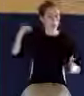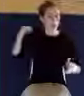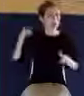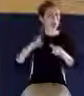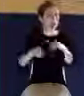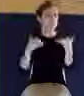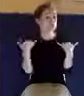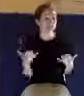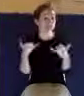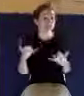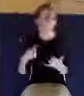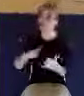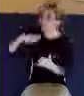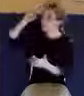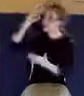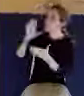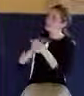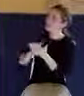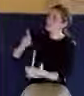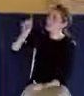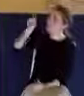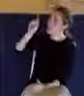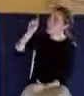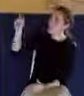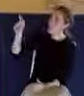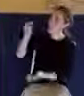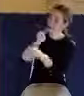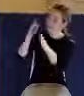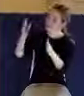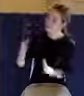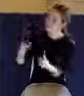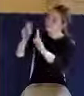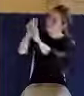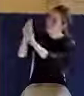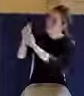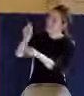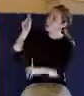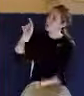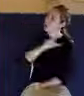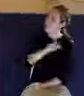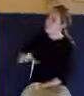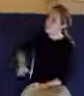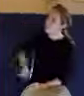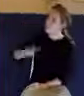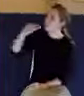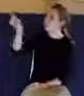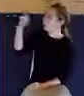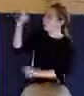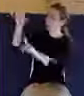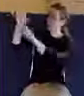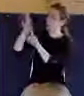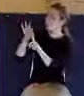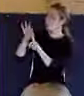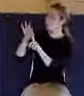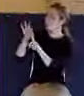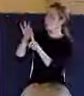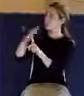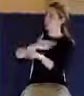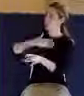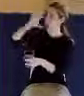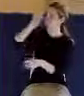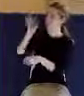as the Savior and the Lord, the only Savior. And I put my faith in what you did for me at Calvary.